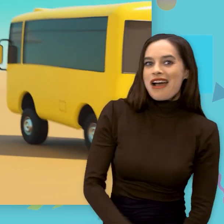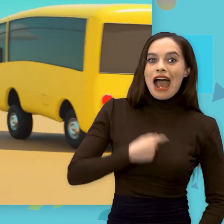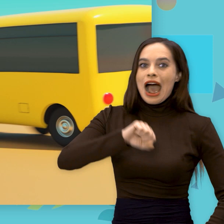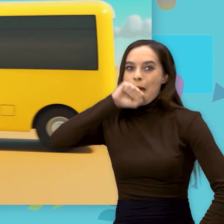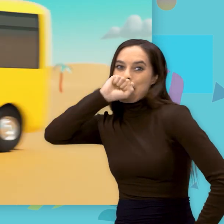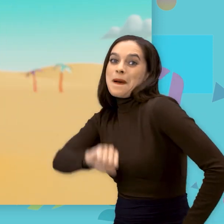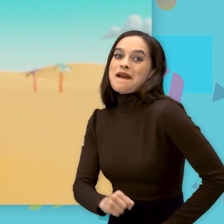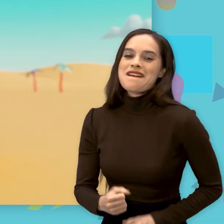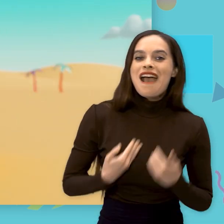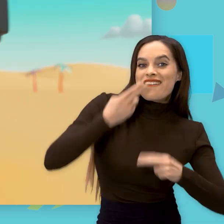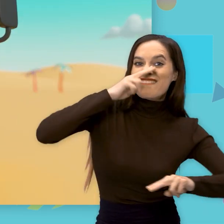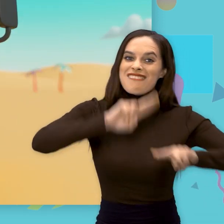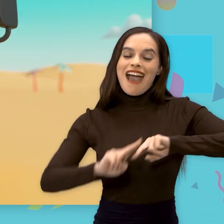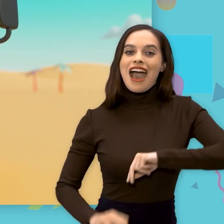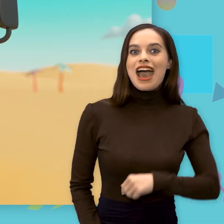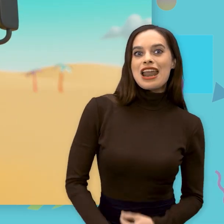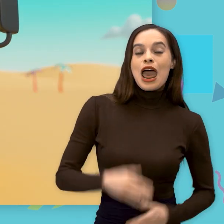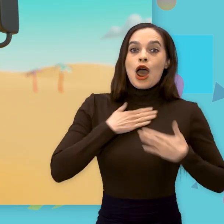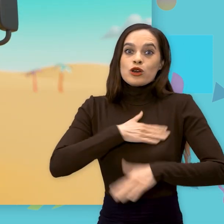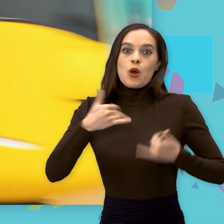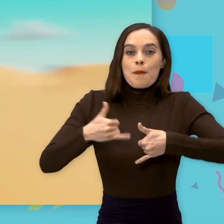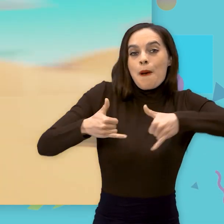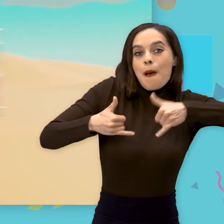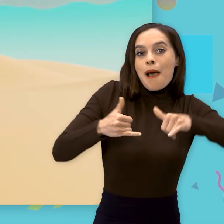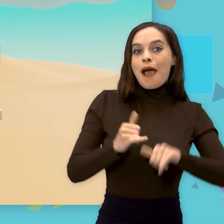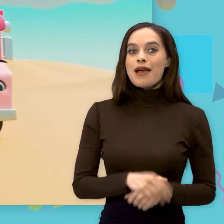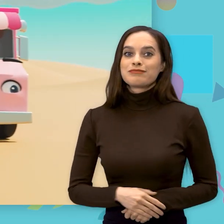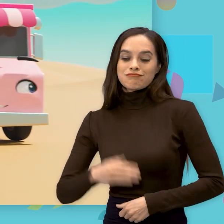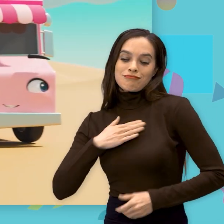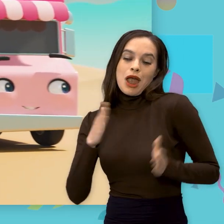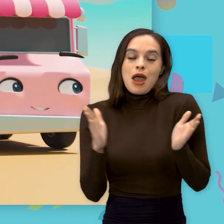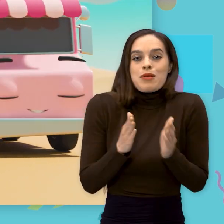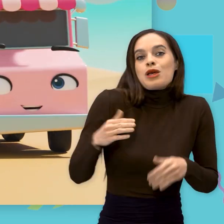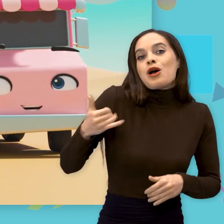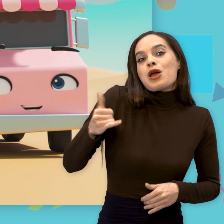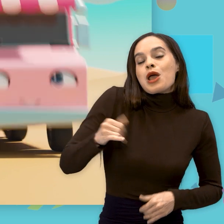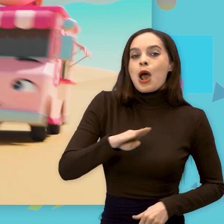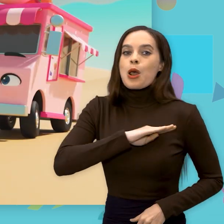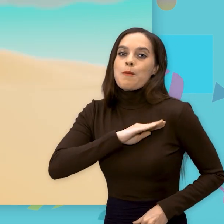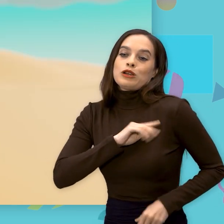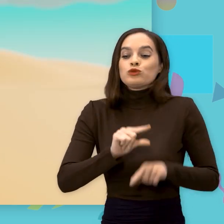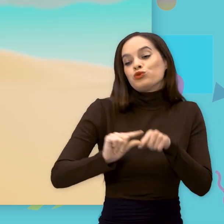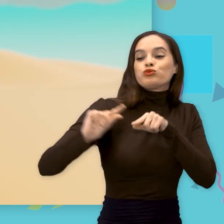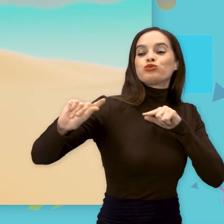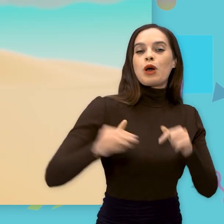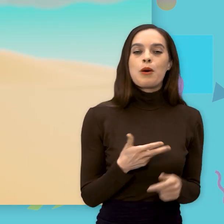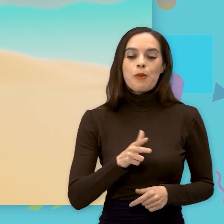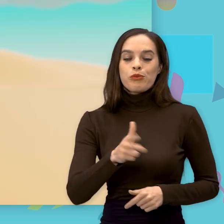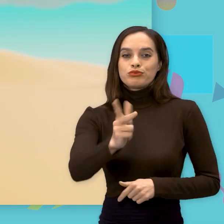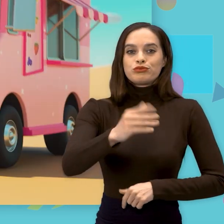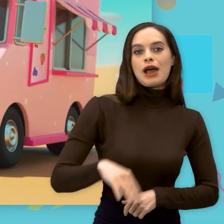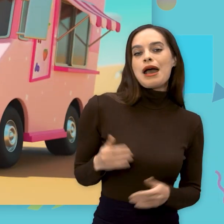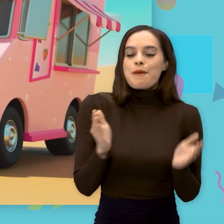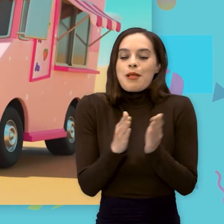I love having fun and I like to play I'm a little yellow bus on my